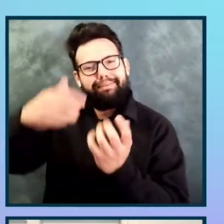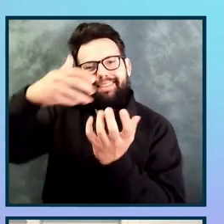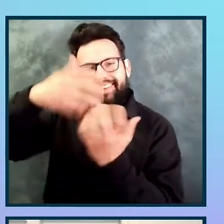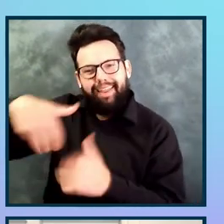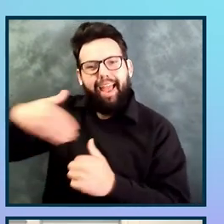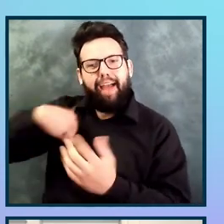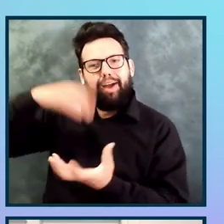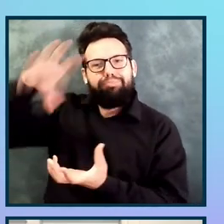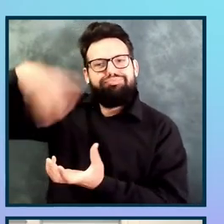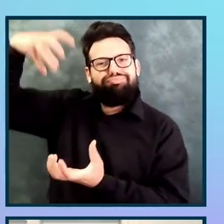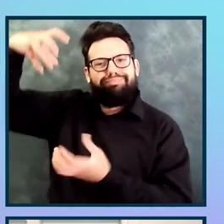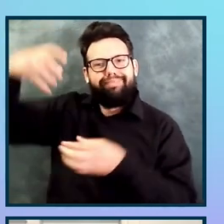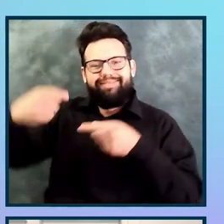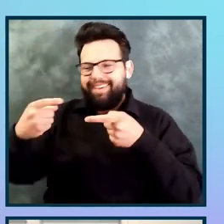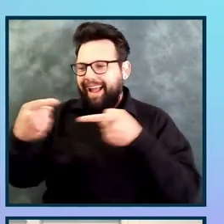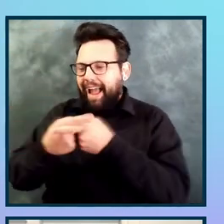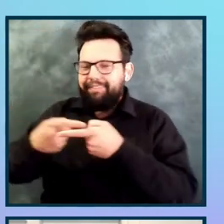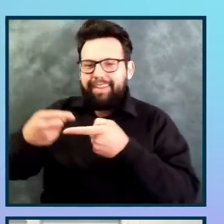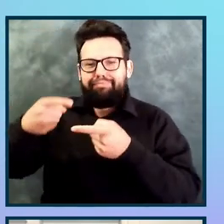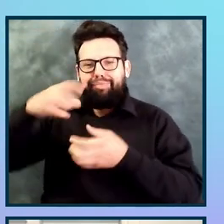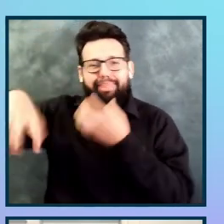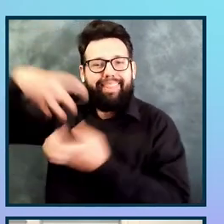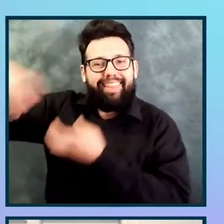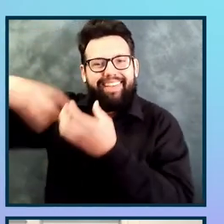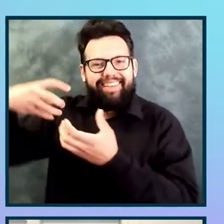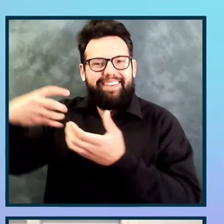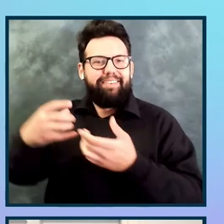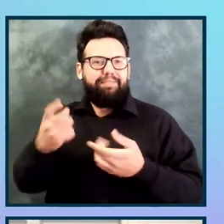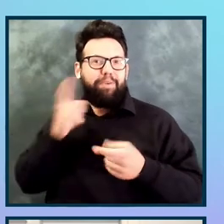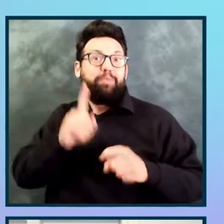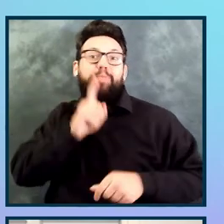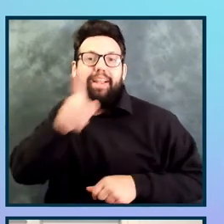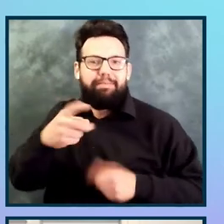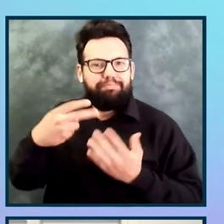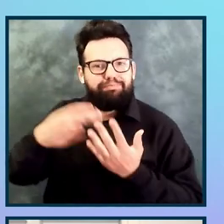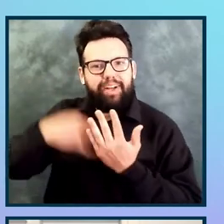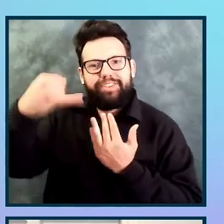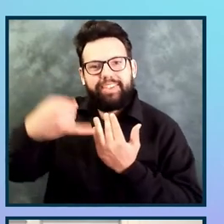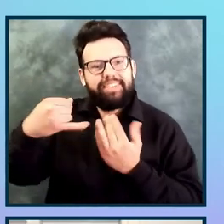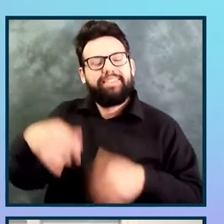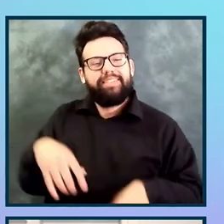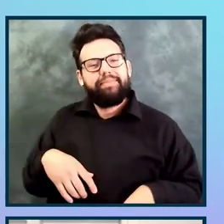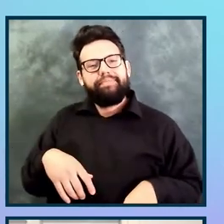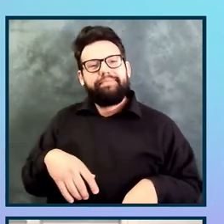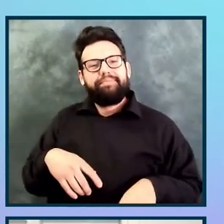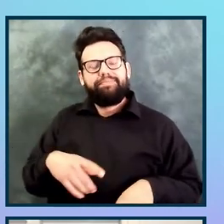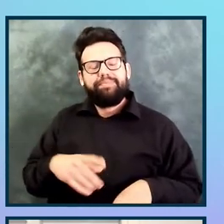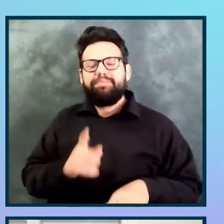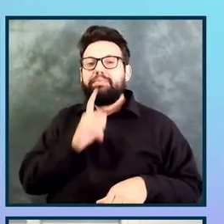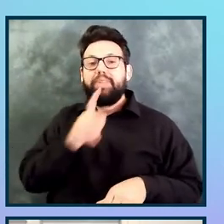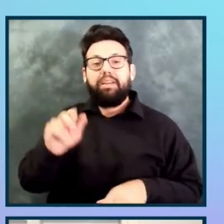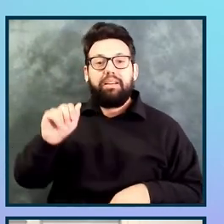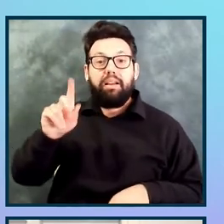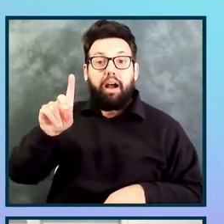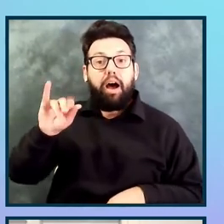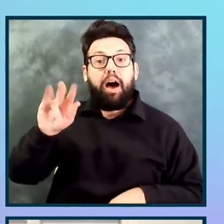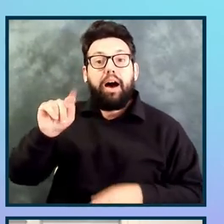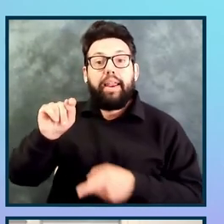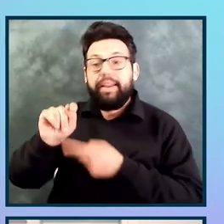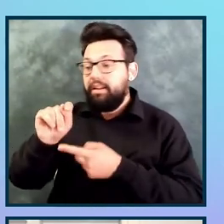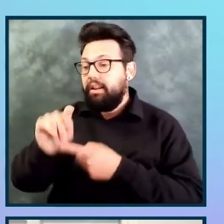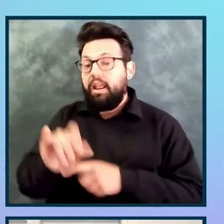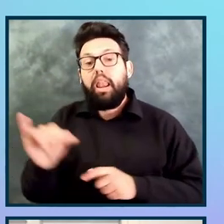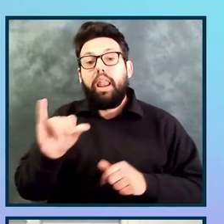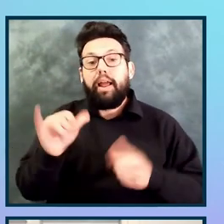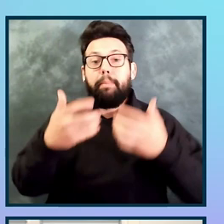so, this is really a story about how recognizing that audits are really not like machines. They're much like